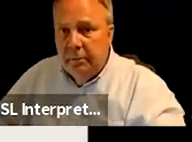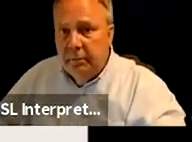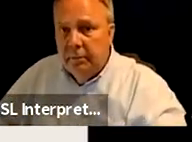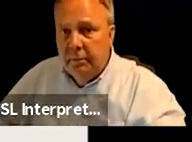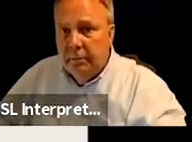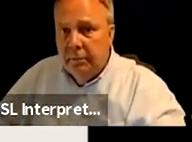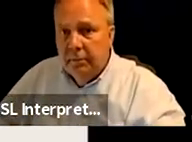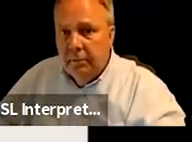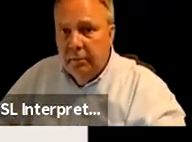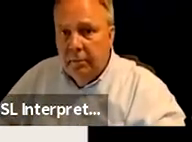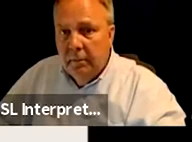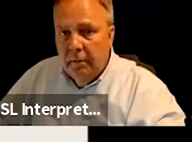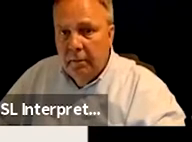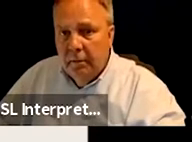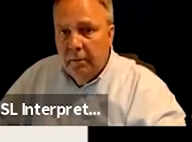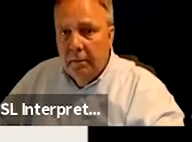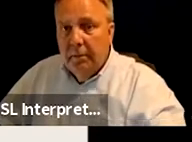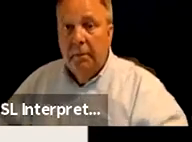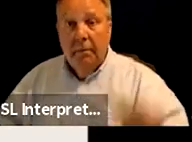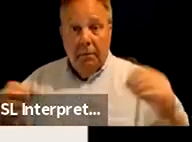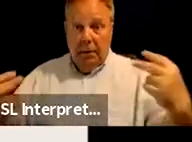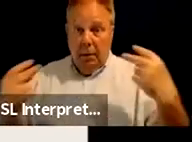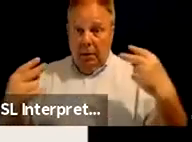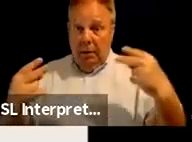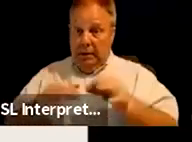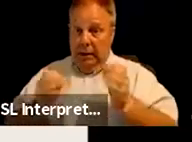All right, can we see the interpreter now?